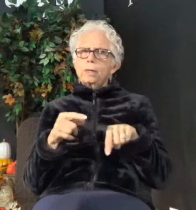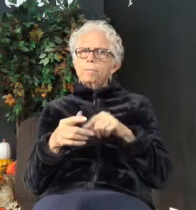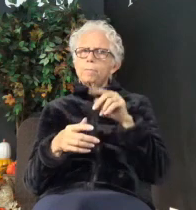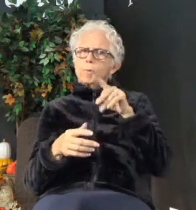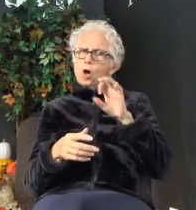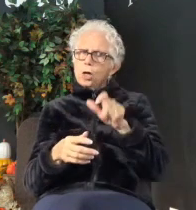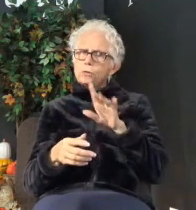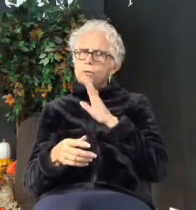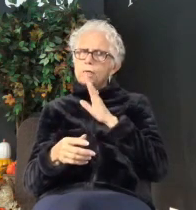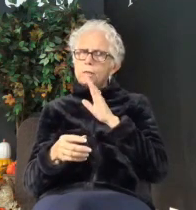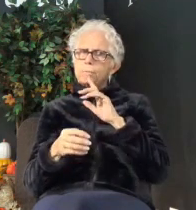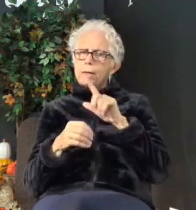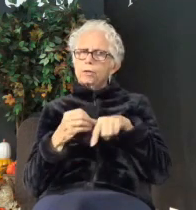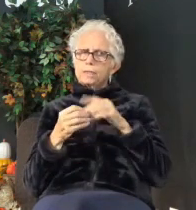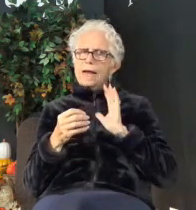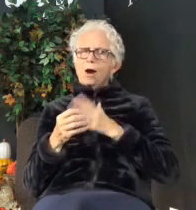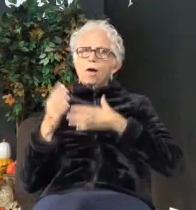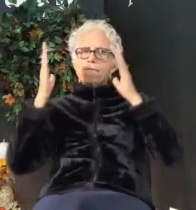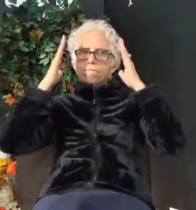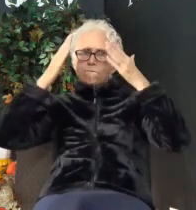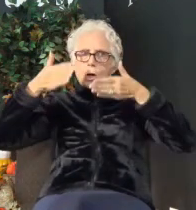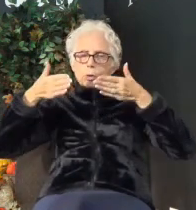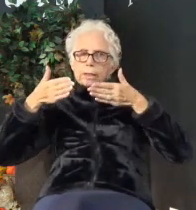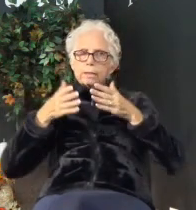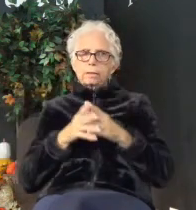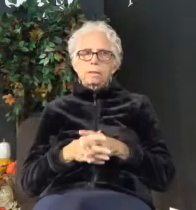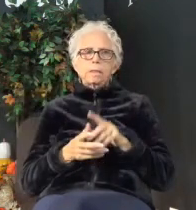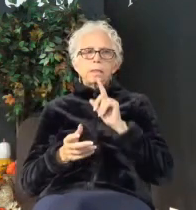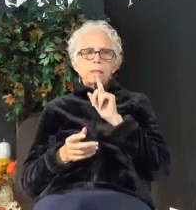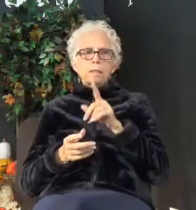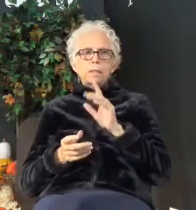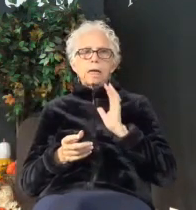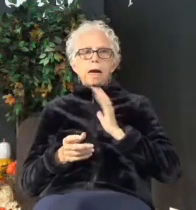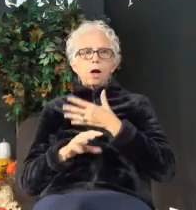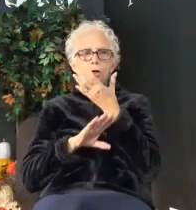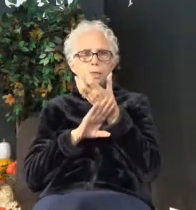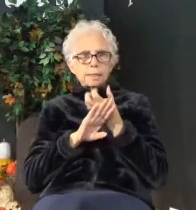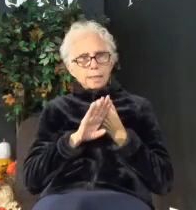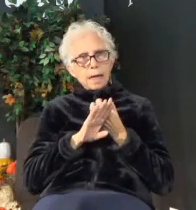focus. It's our desire.